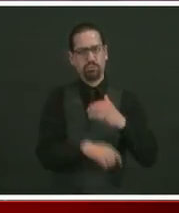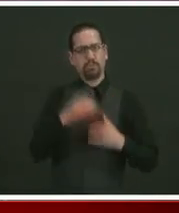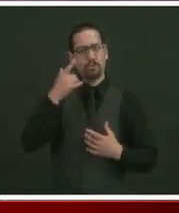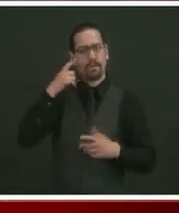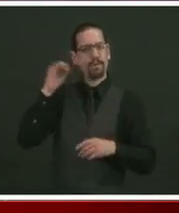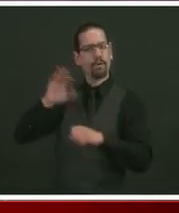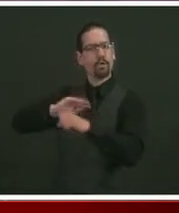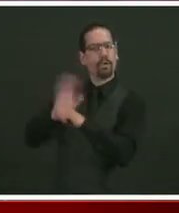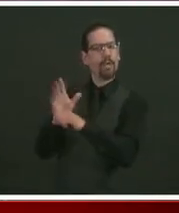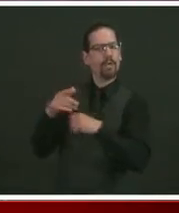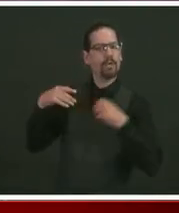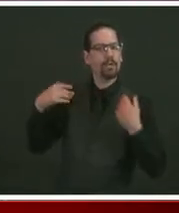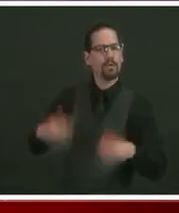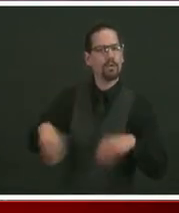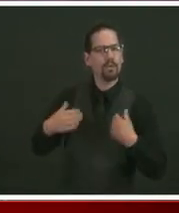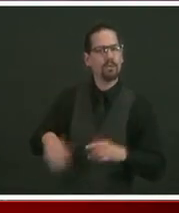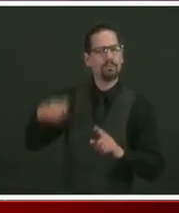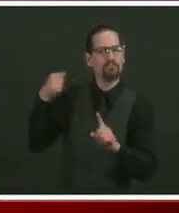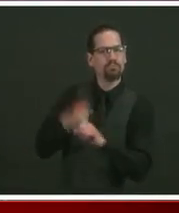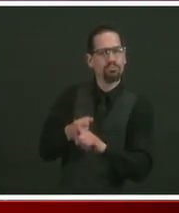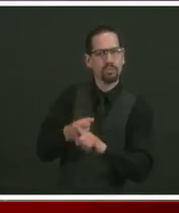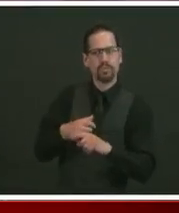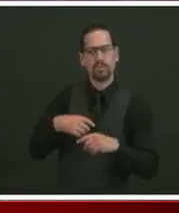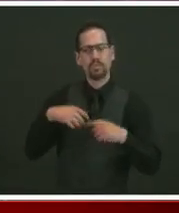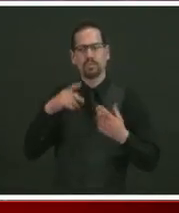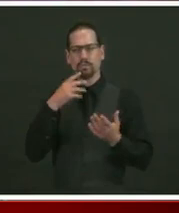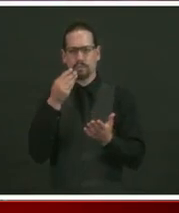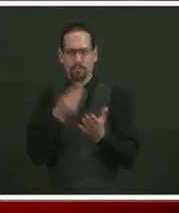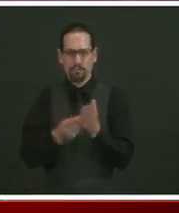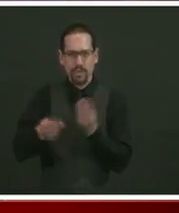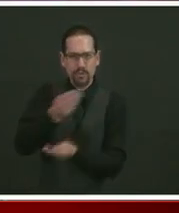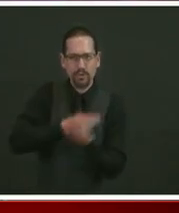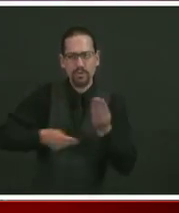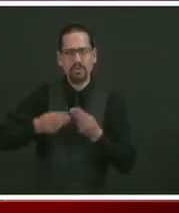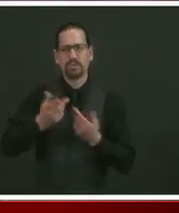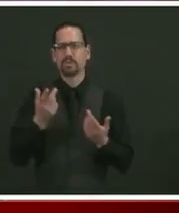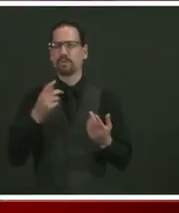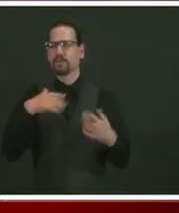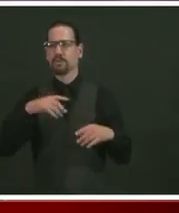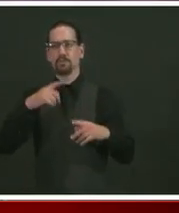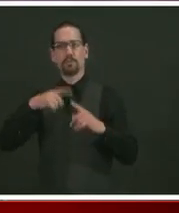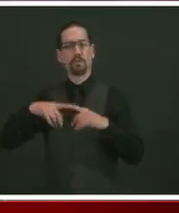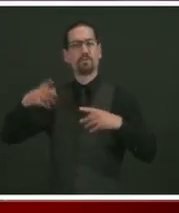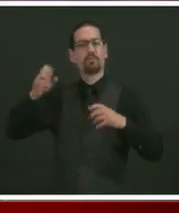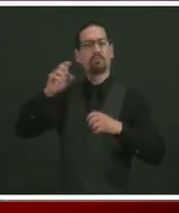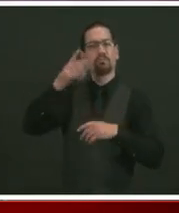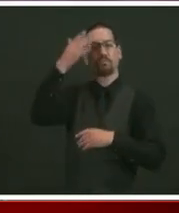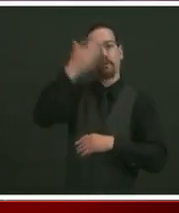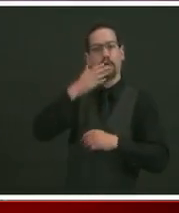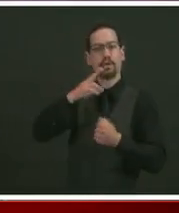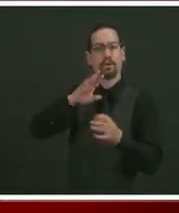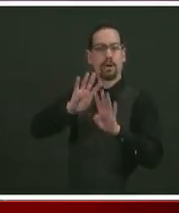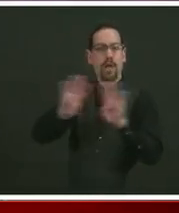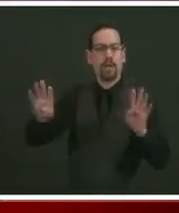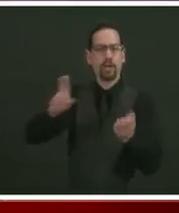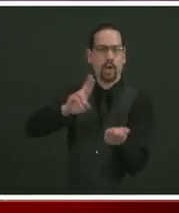And that's in every aspect, financially, the toll on frontline workers, patients,